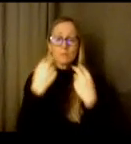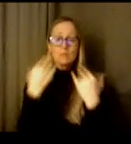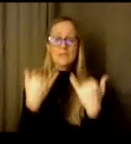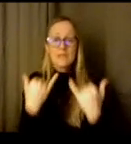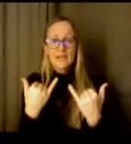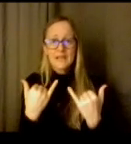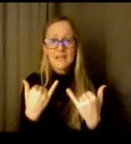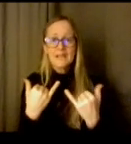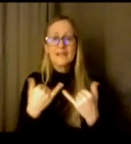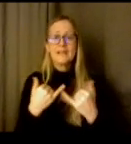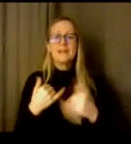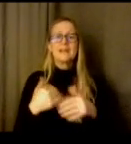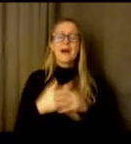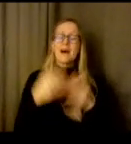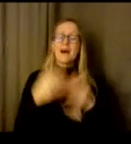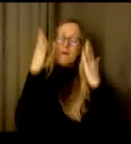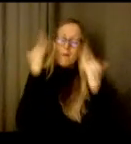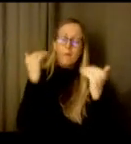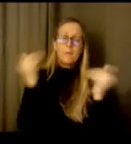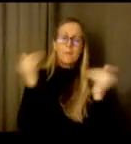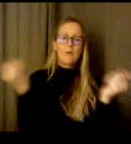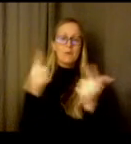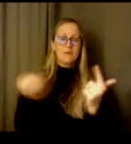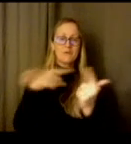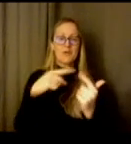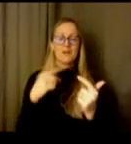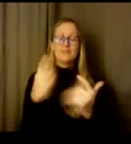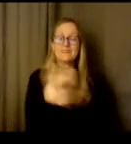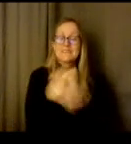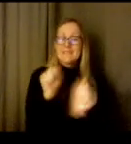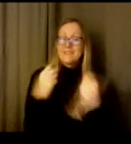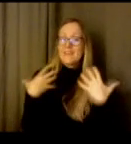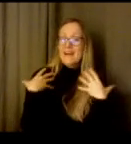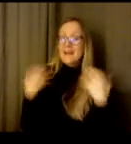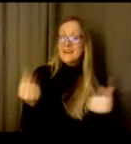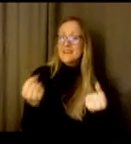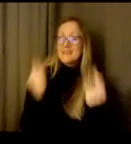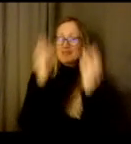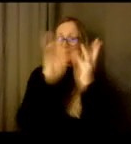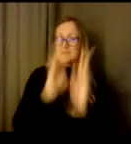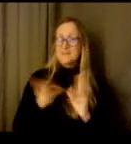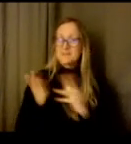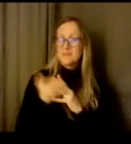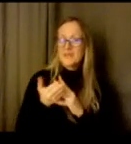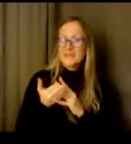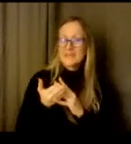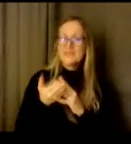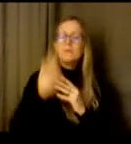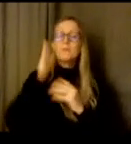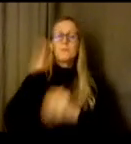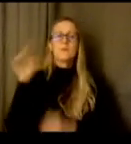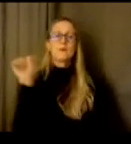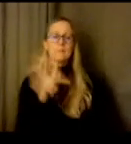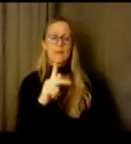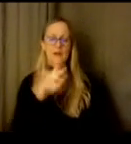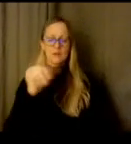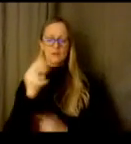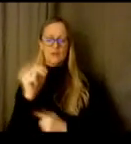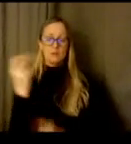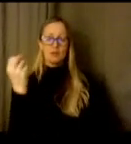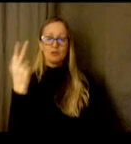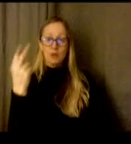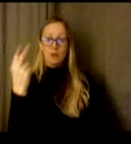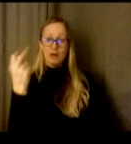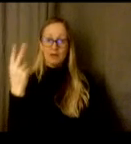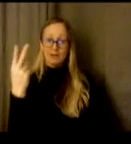today and i hope that everybody has a safe healthy winter break we'll be back on january 12th for our next virtual town